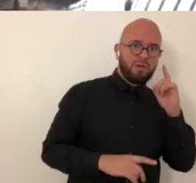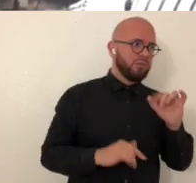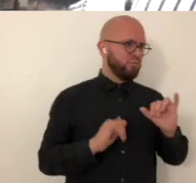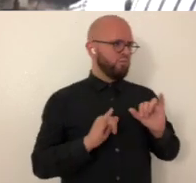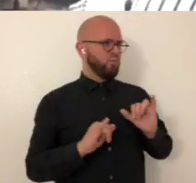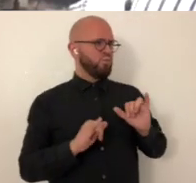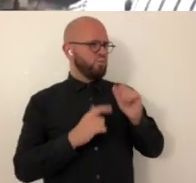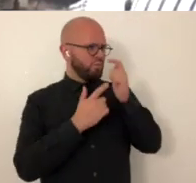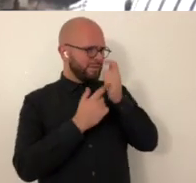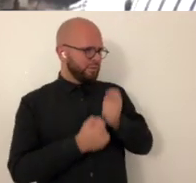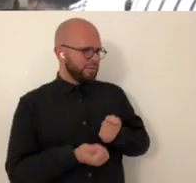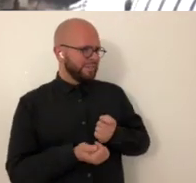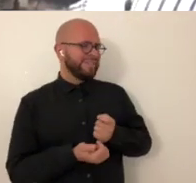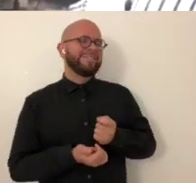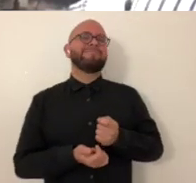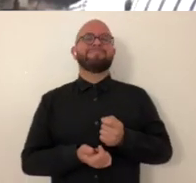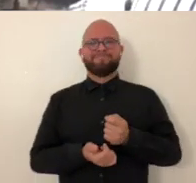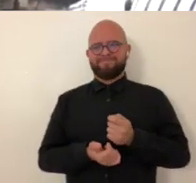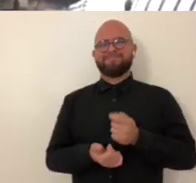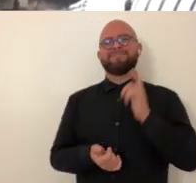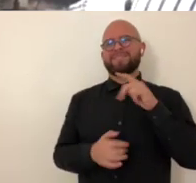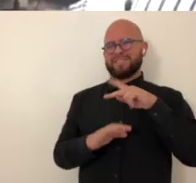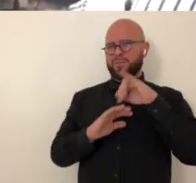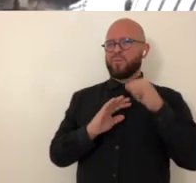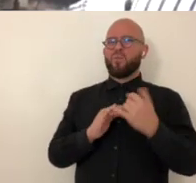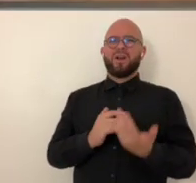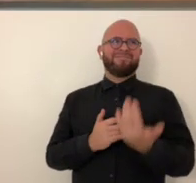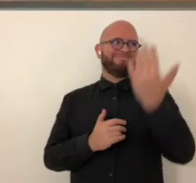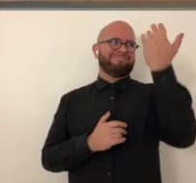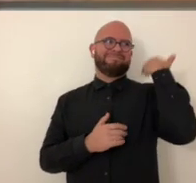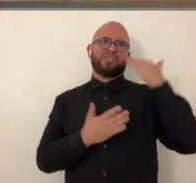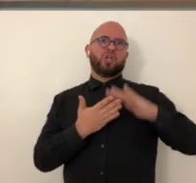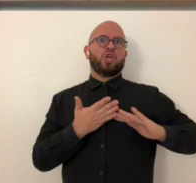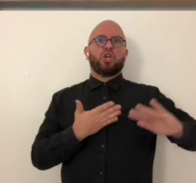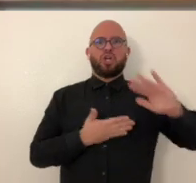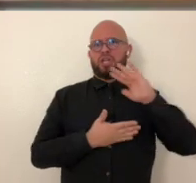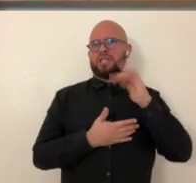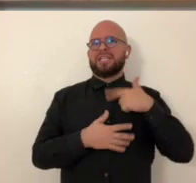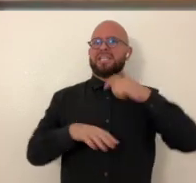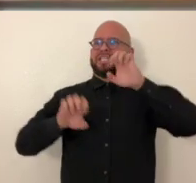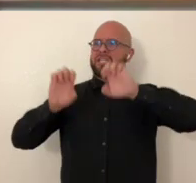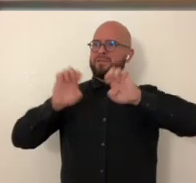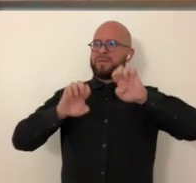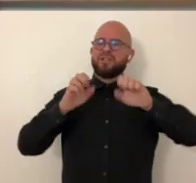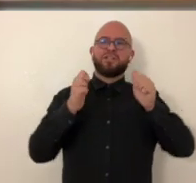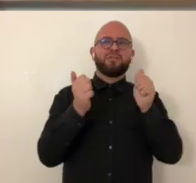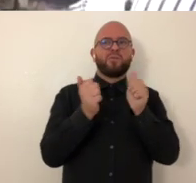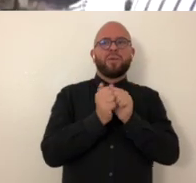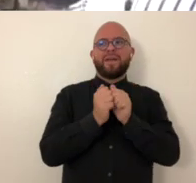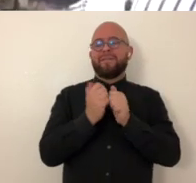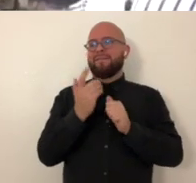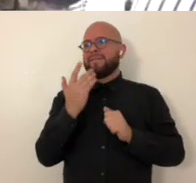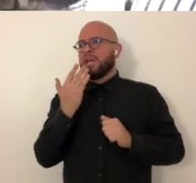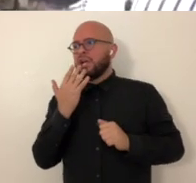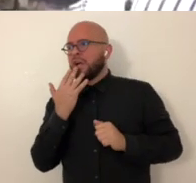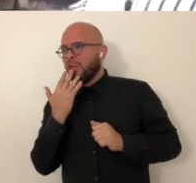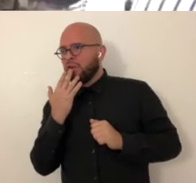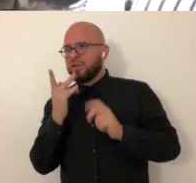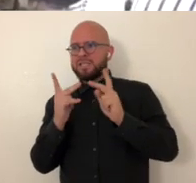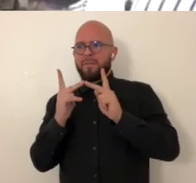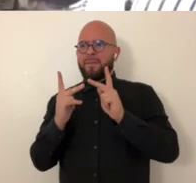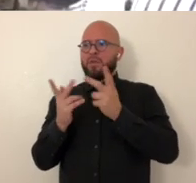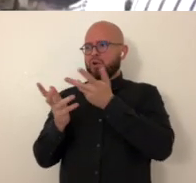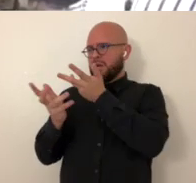translating colors to sound ooh interesting that's been an ongoing project even going back to college where i've